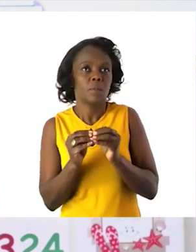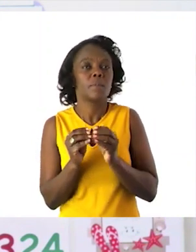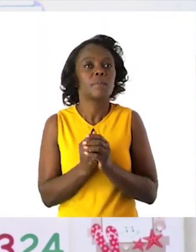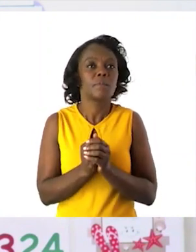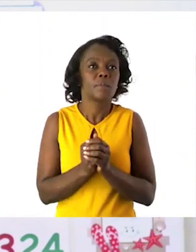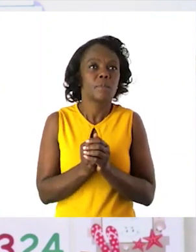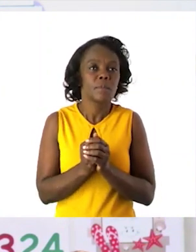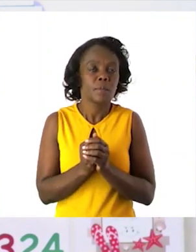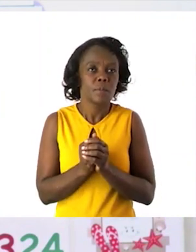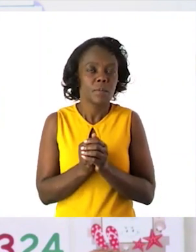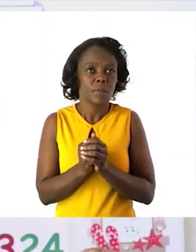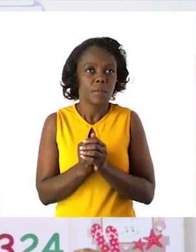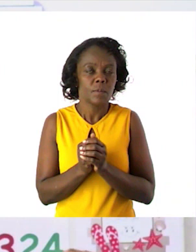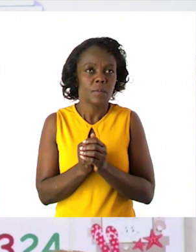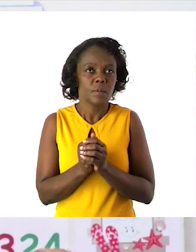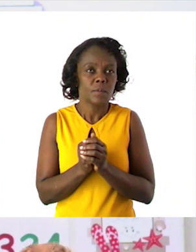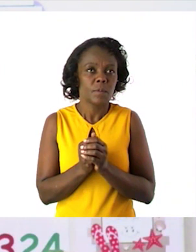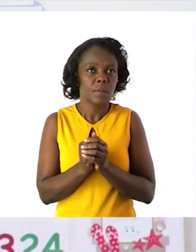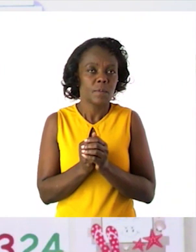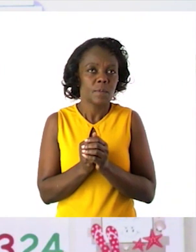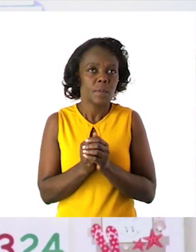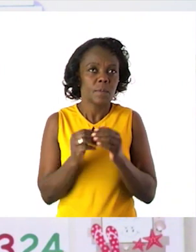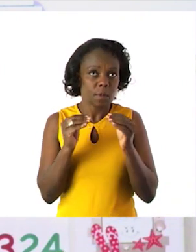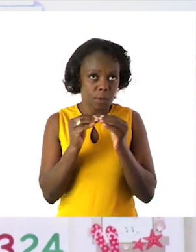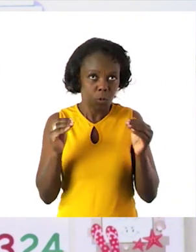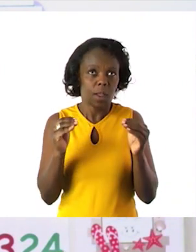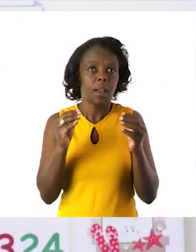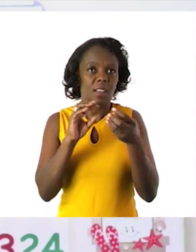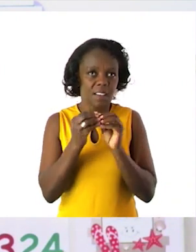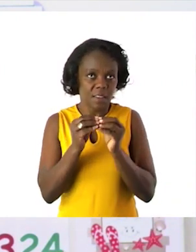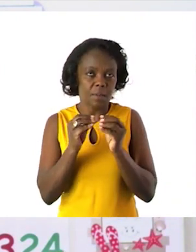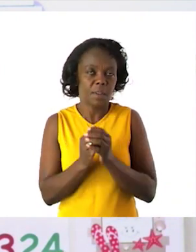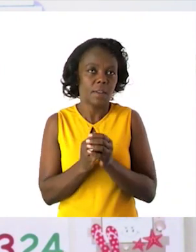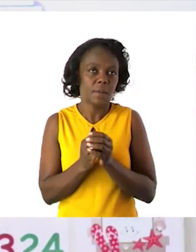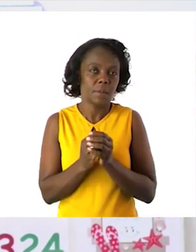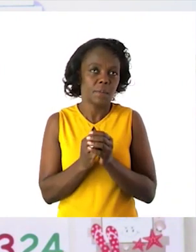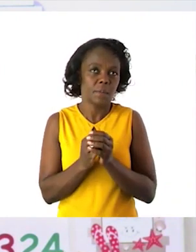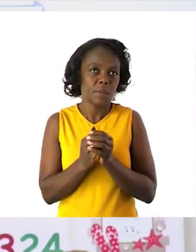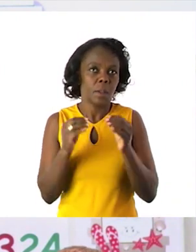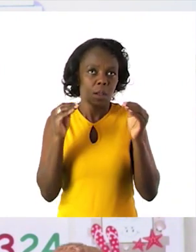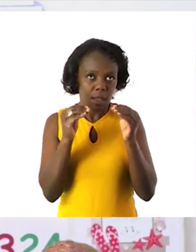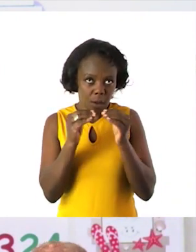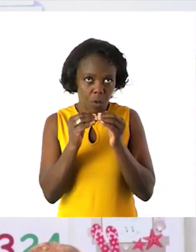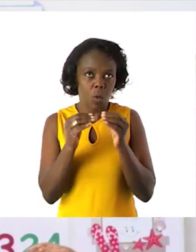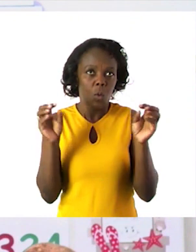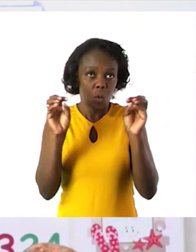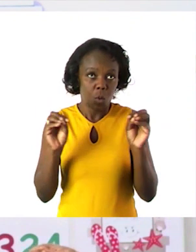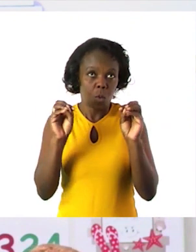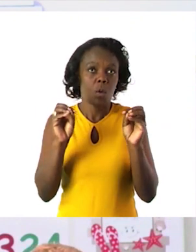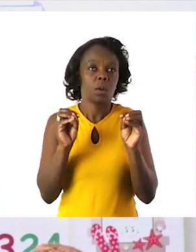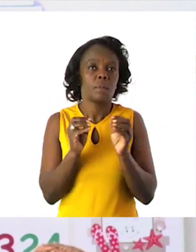counting in 2s are my even numbers. Therefore, my odd numbers will be the ones that I'm